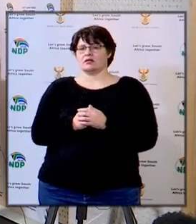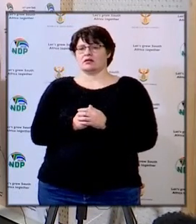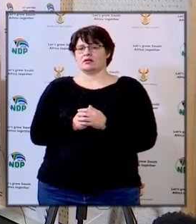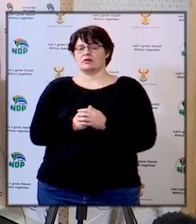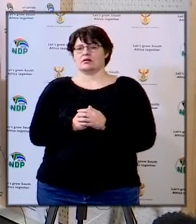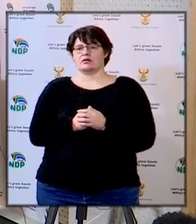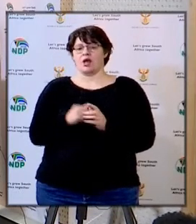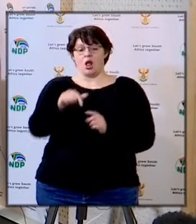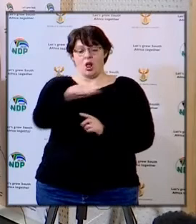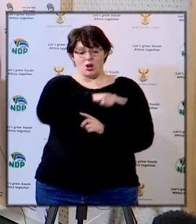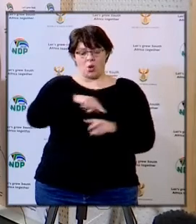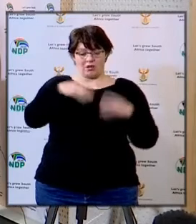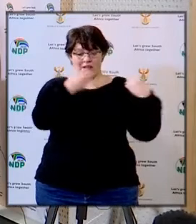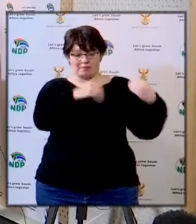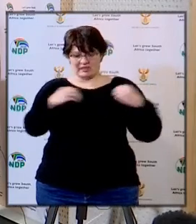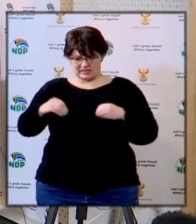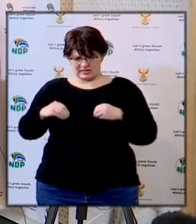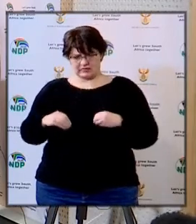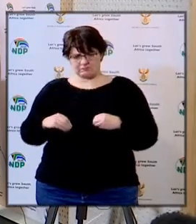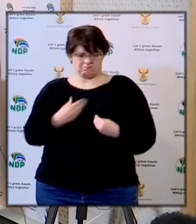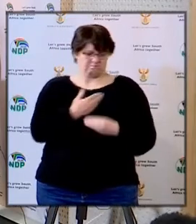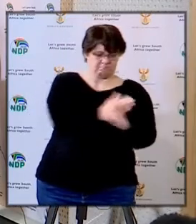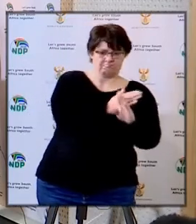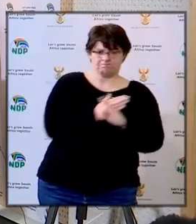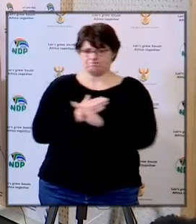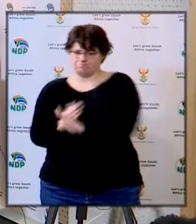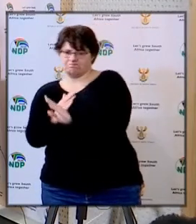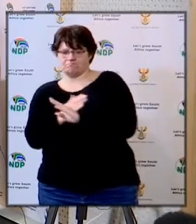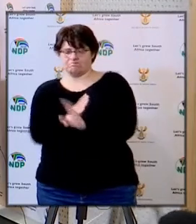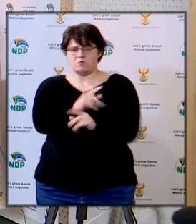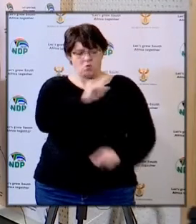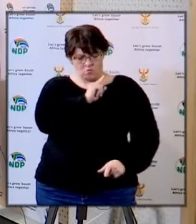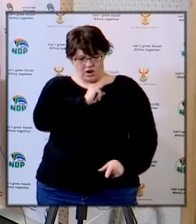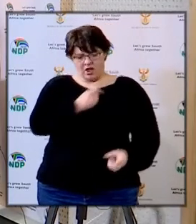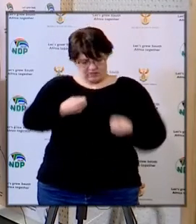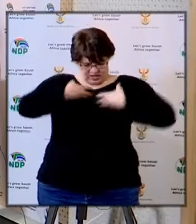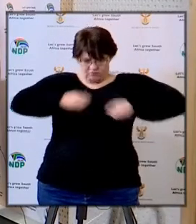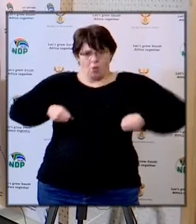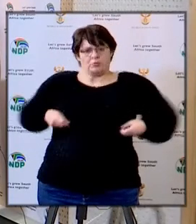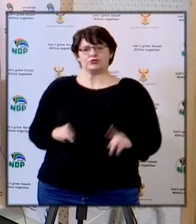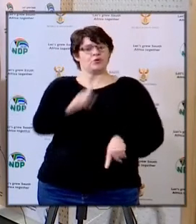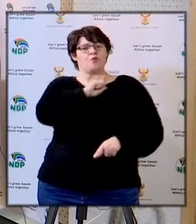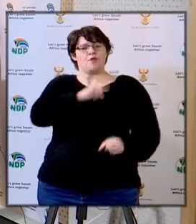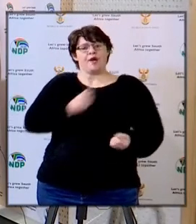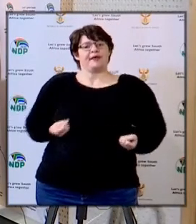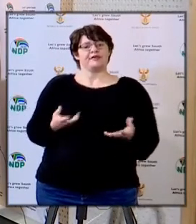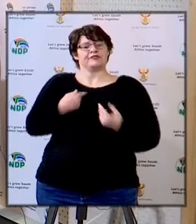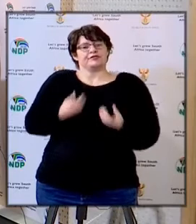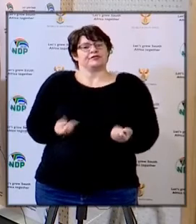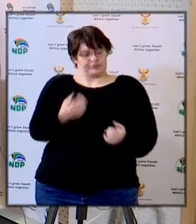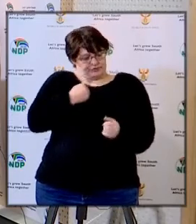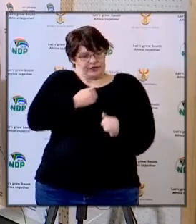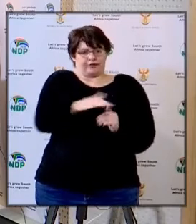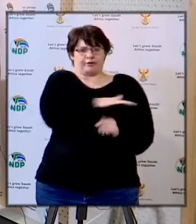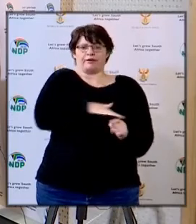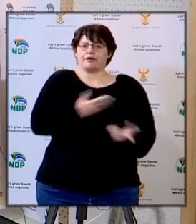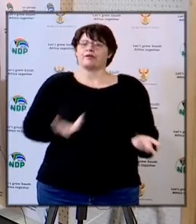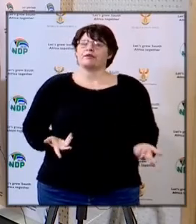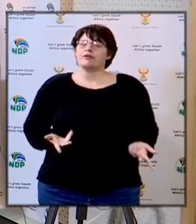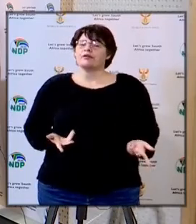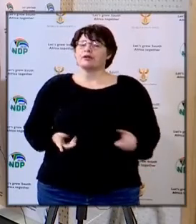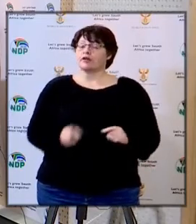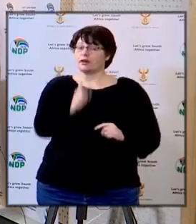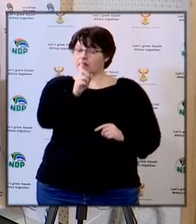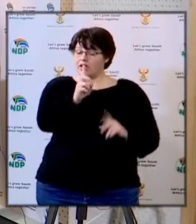of blockages by local business people who believed they were not given opportunities to render services does the